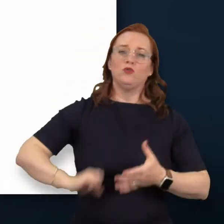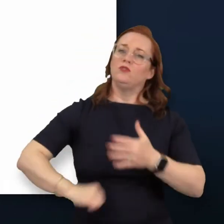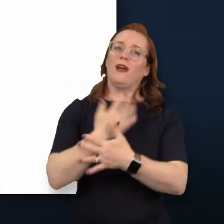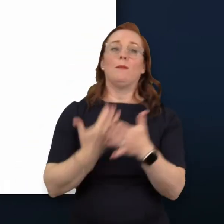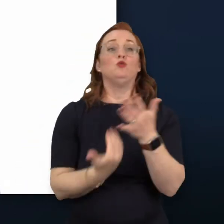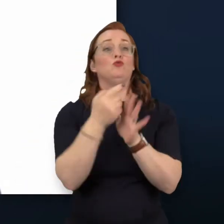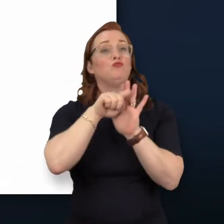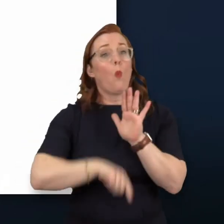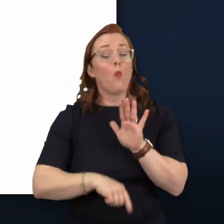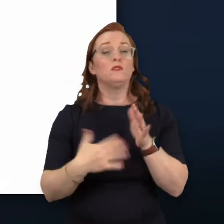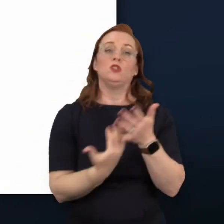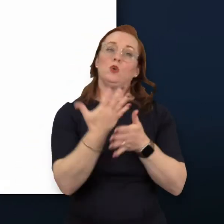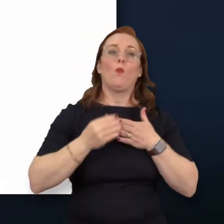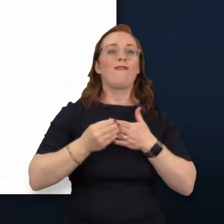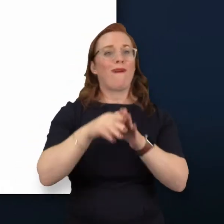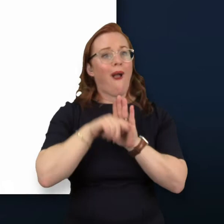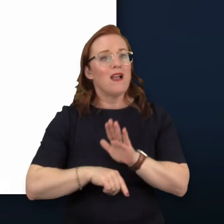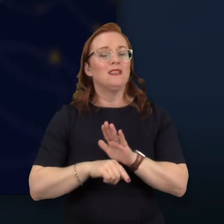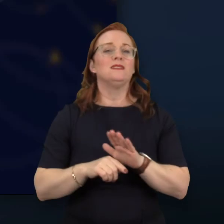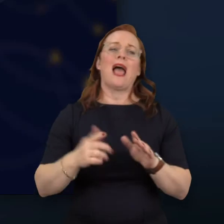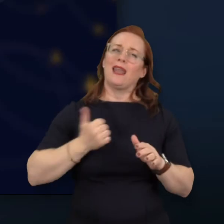guidance and expectations of firms.